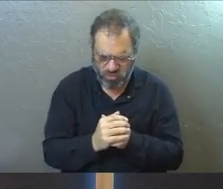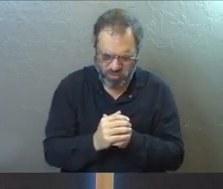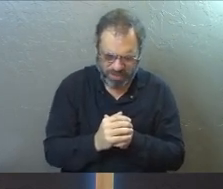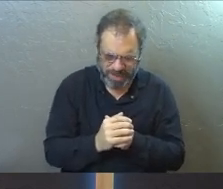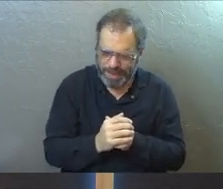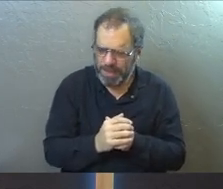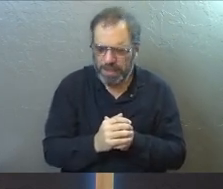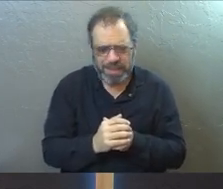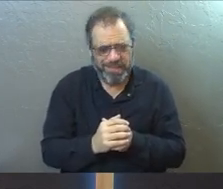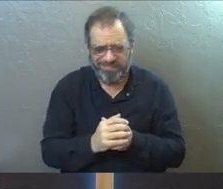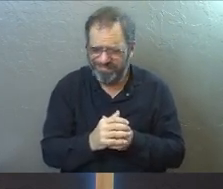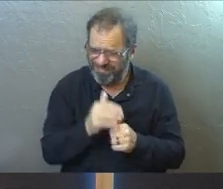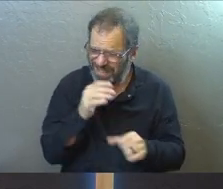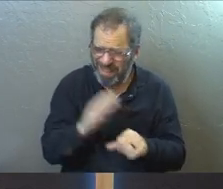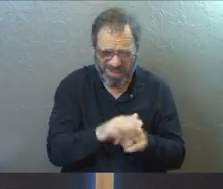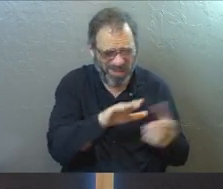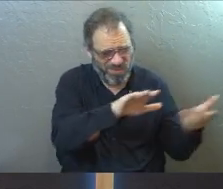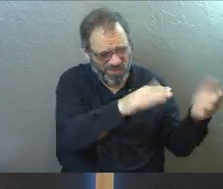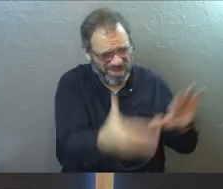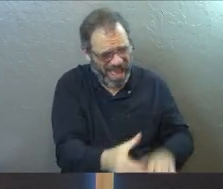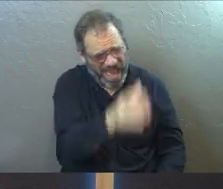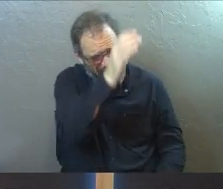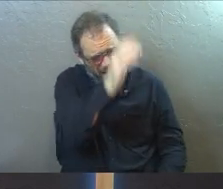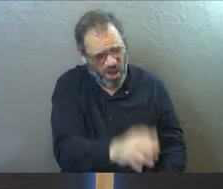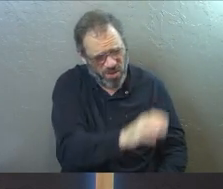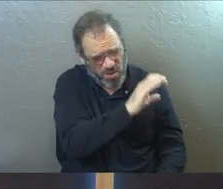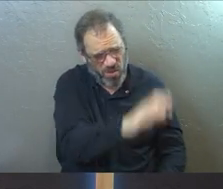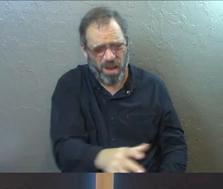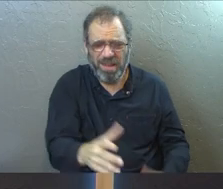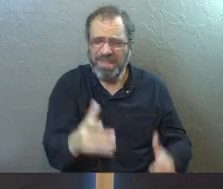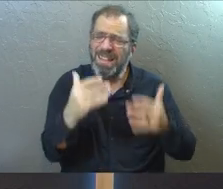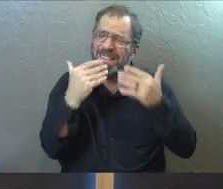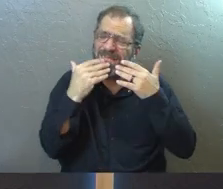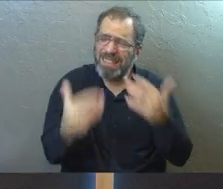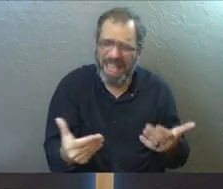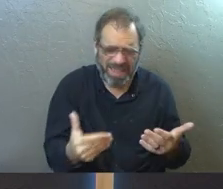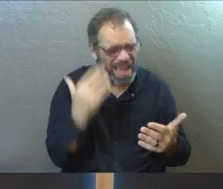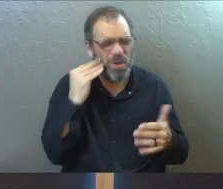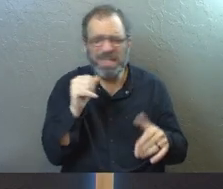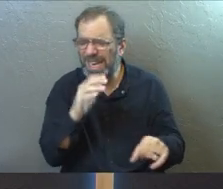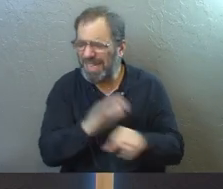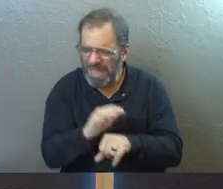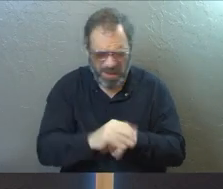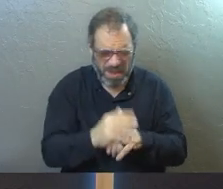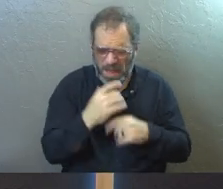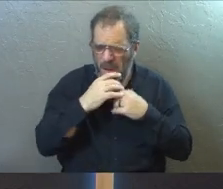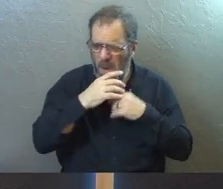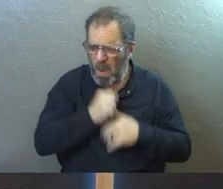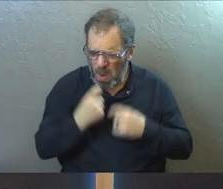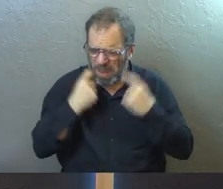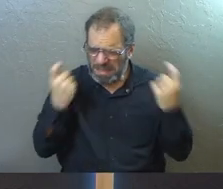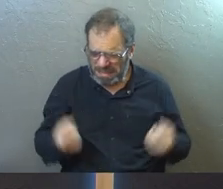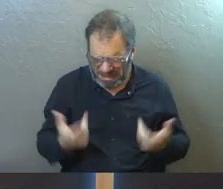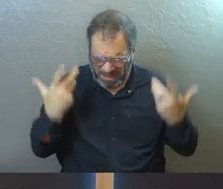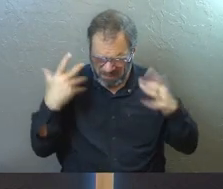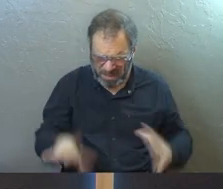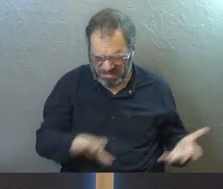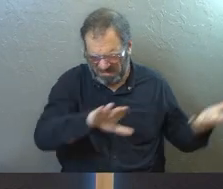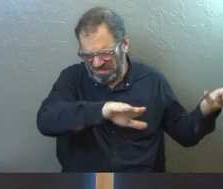God, we can't thank you enough, Lord, that you died on the cross, Lord, so that we could be clean, so our sin, our old life could be dead.